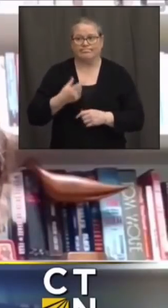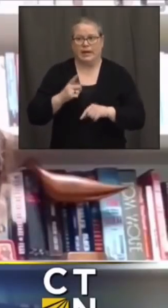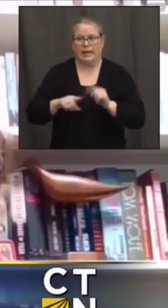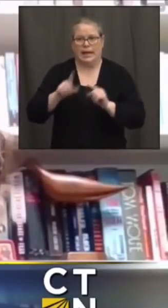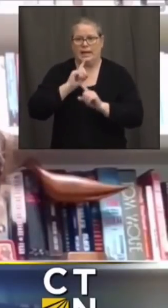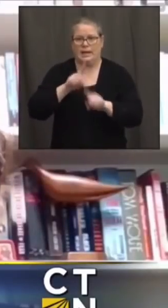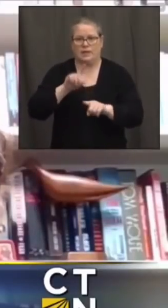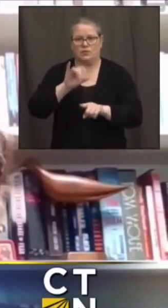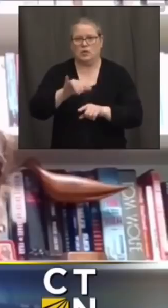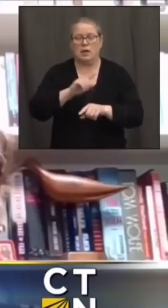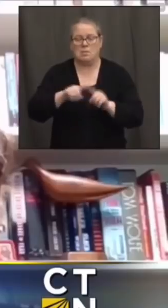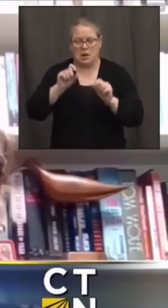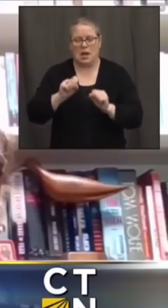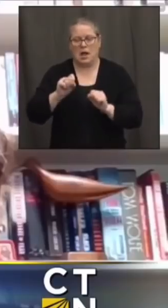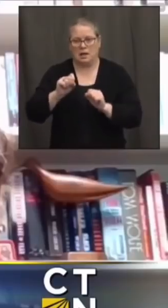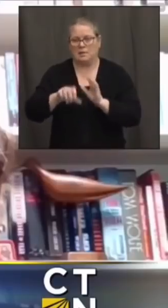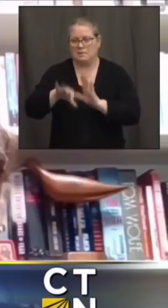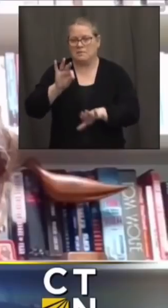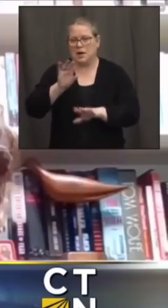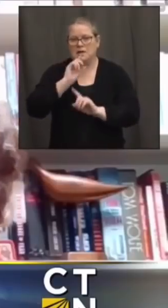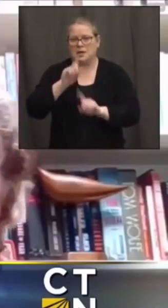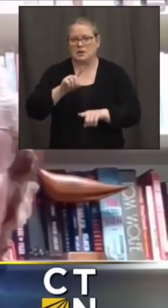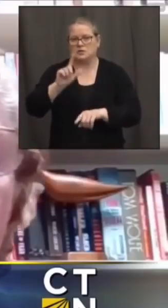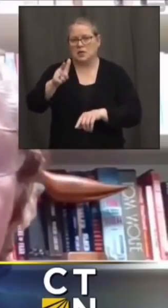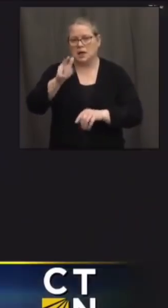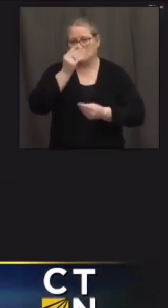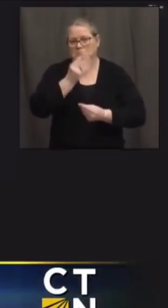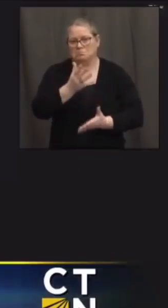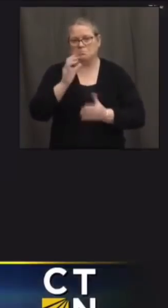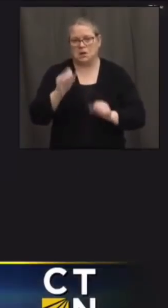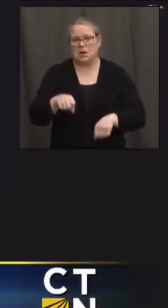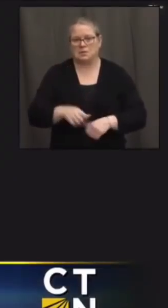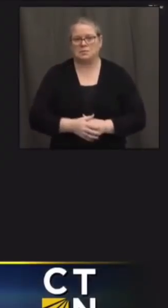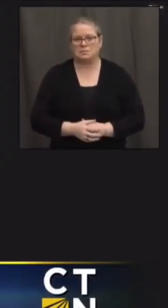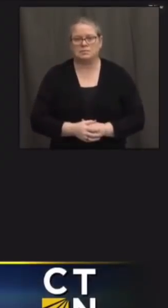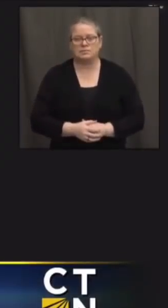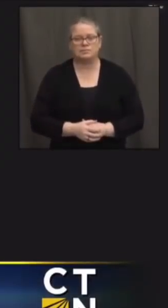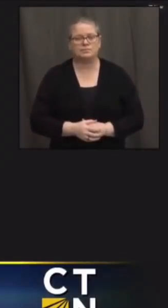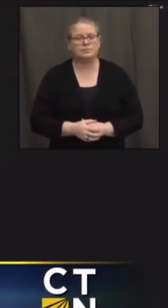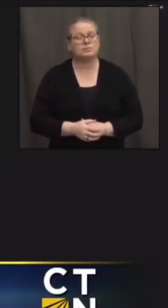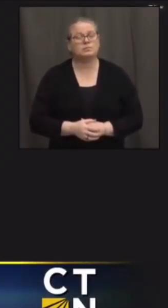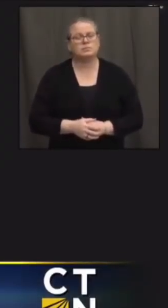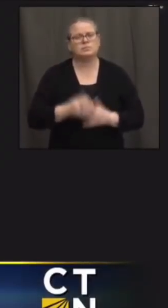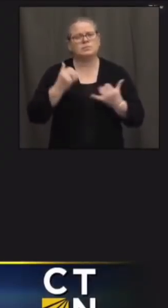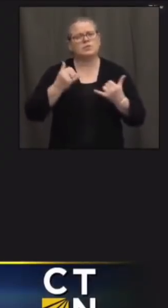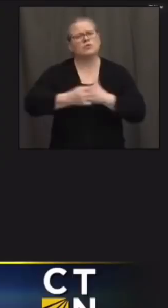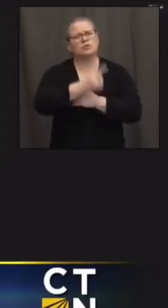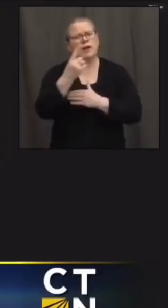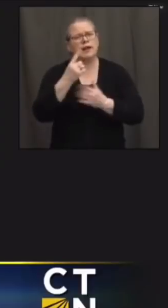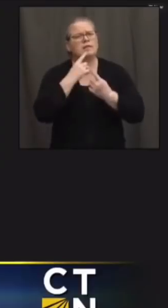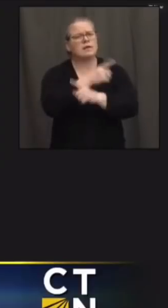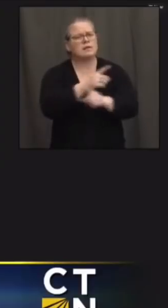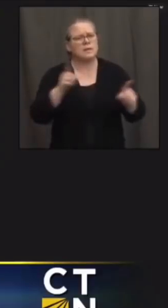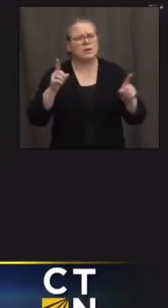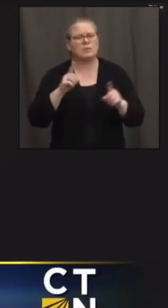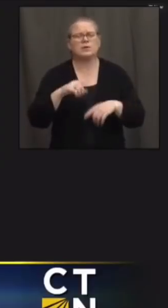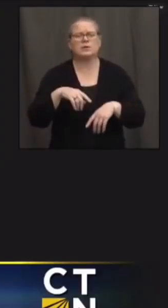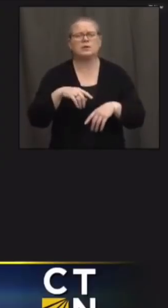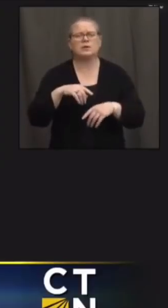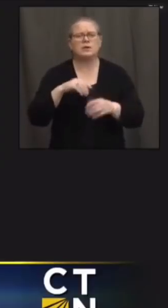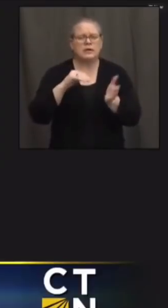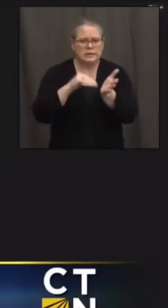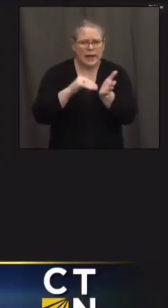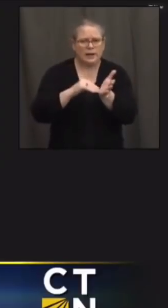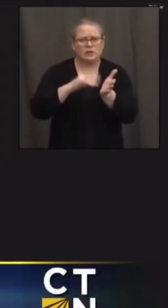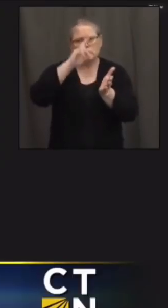can certainly get that back to you uh the announcement today said uh providers may fill appointments for